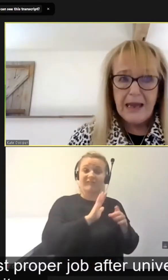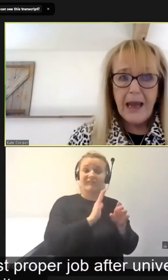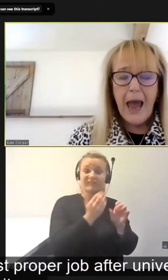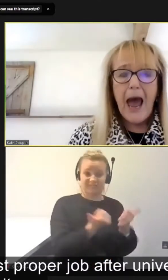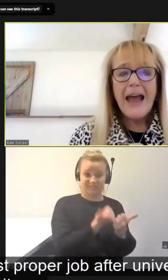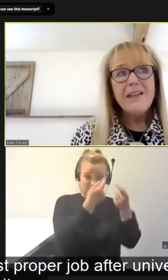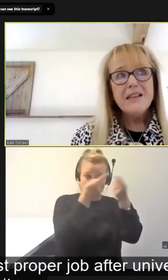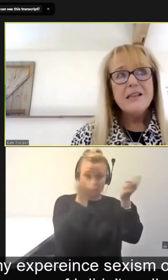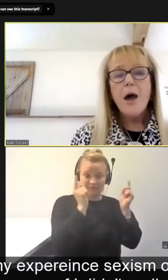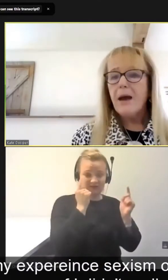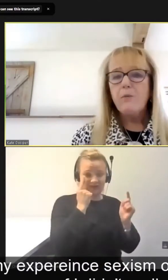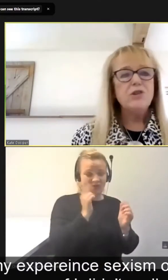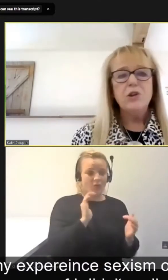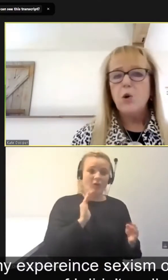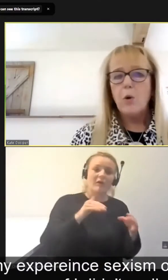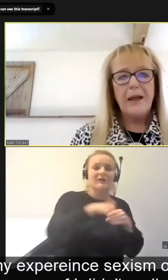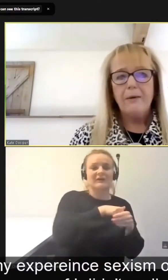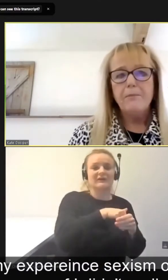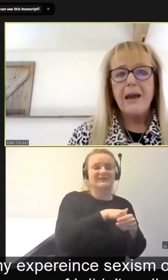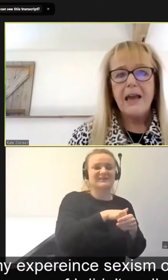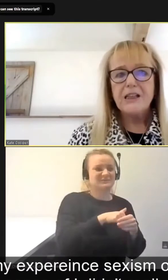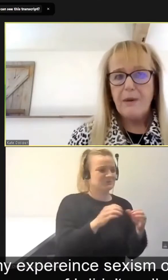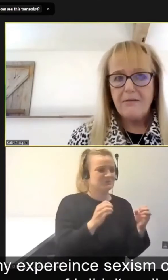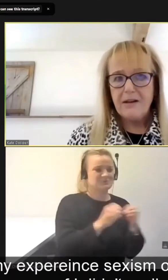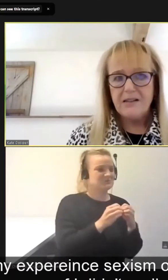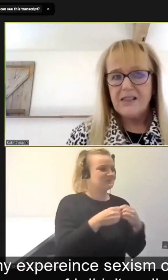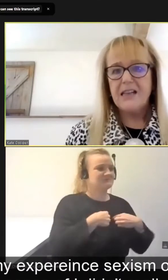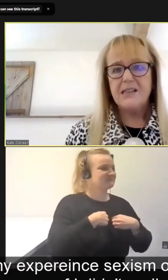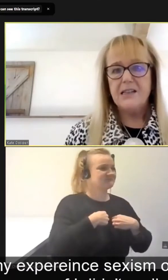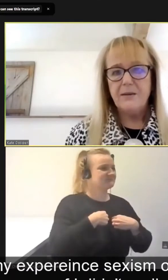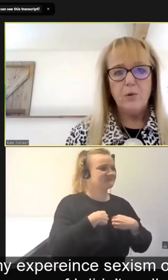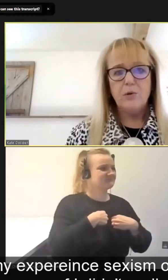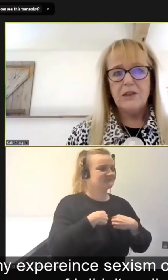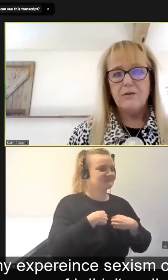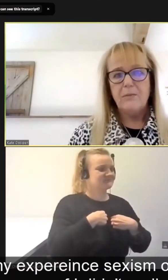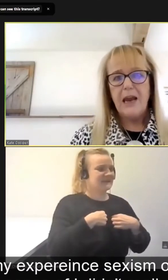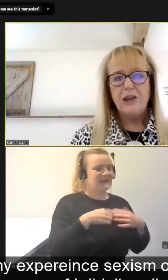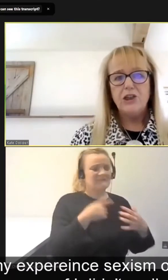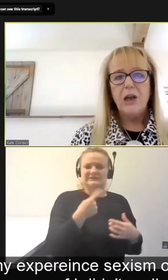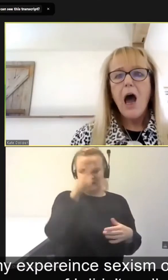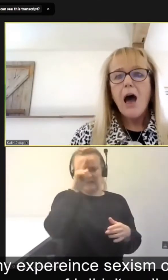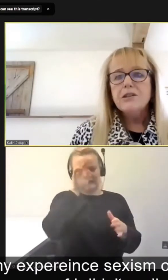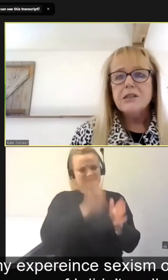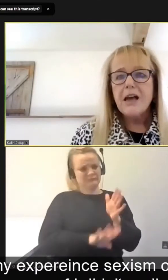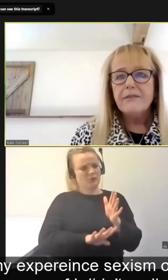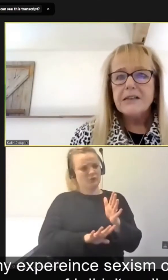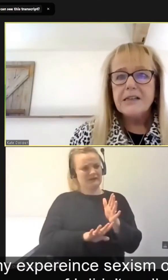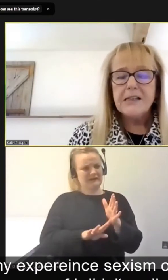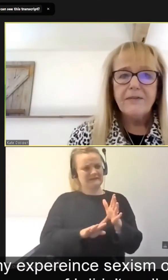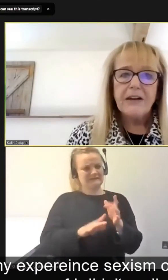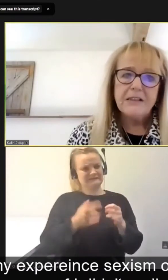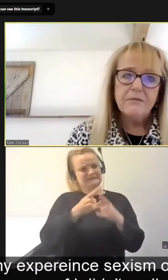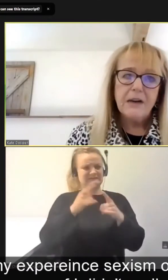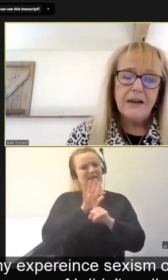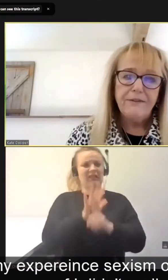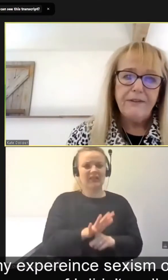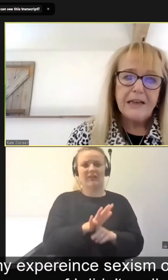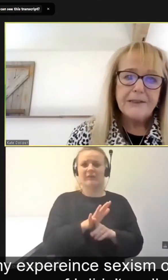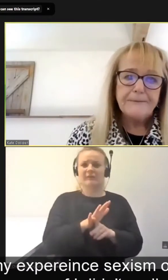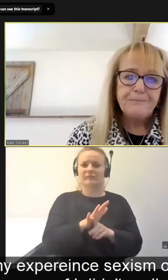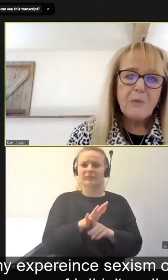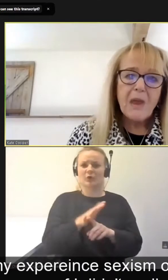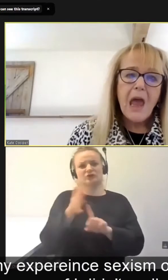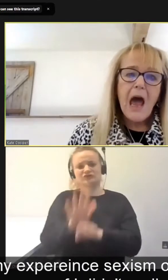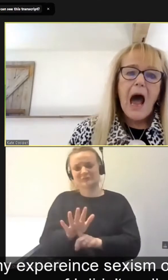suit me. And at the time, I wasn't calling my experience sexism or discrimination. I was just having a sense of I didn't really